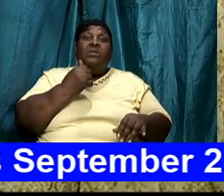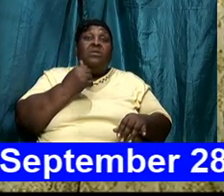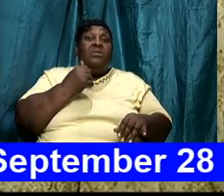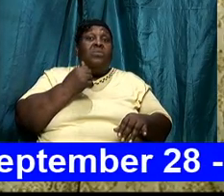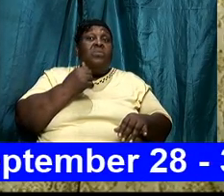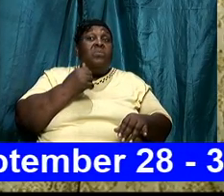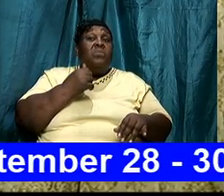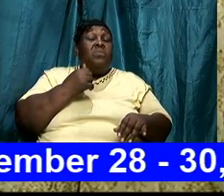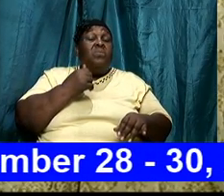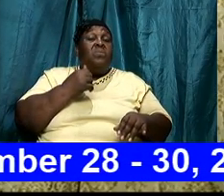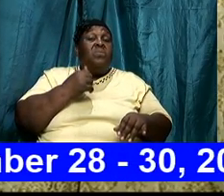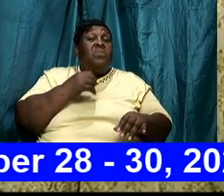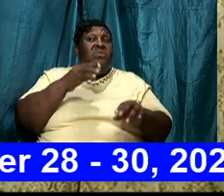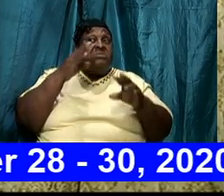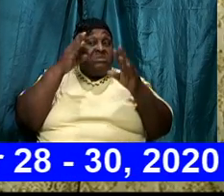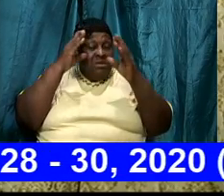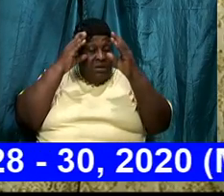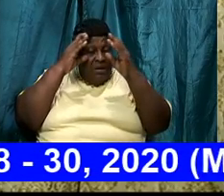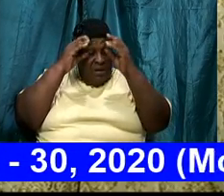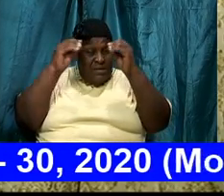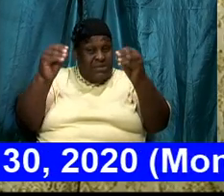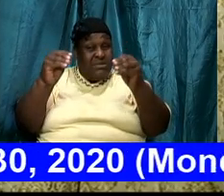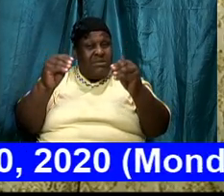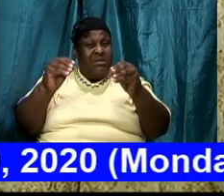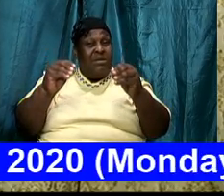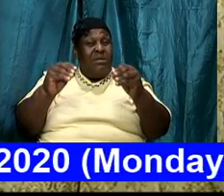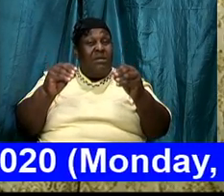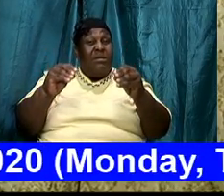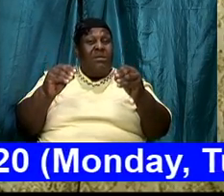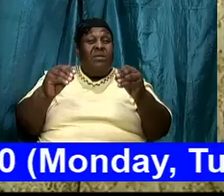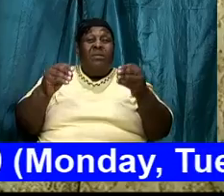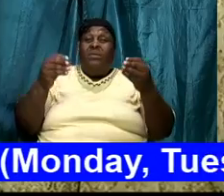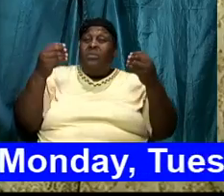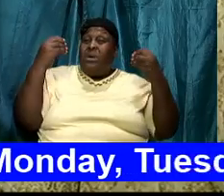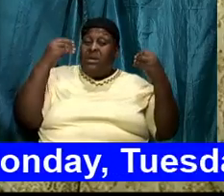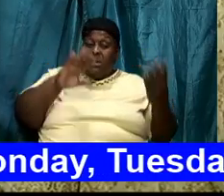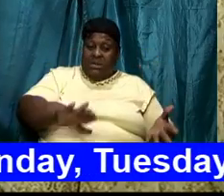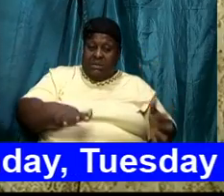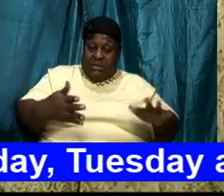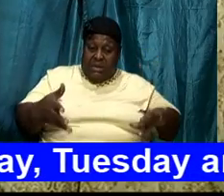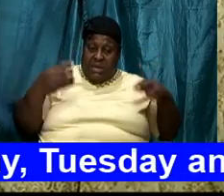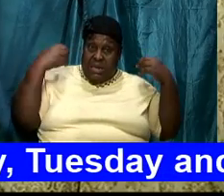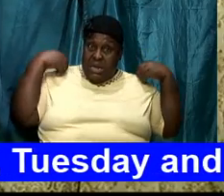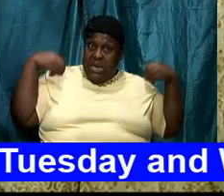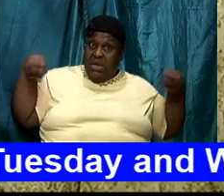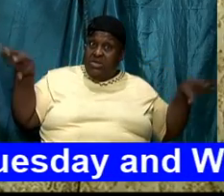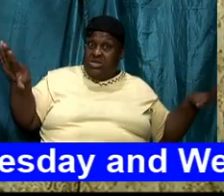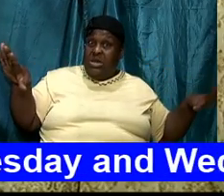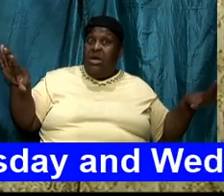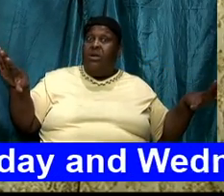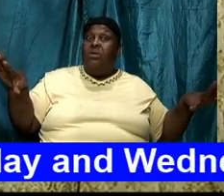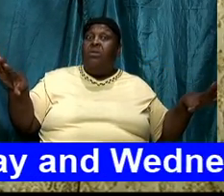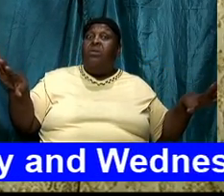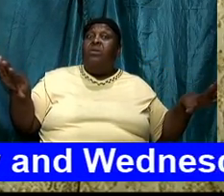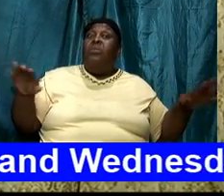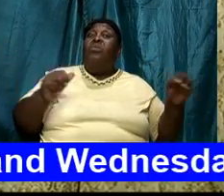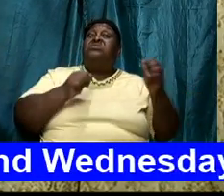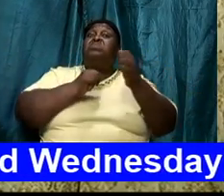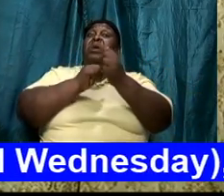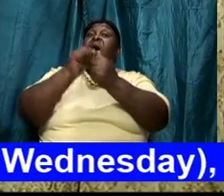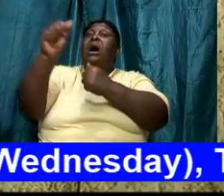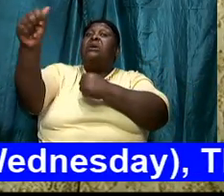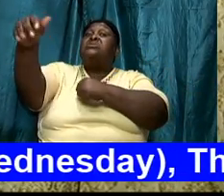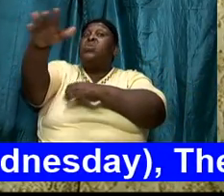up to leave the night when the death angel was passing over they were instructed that they were to